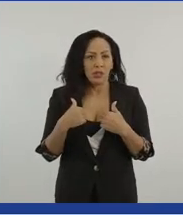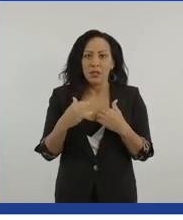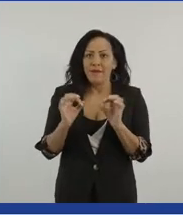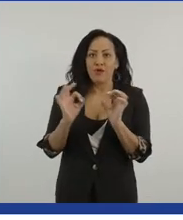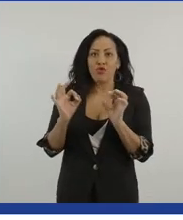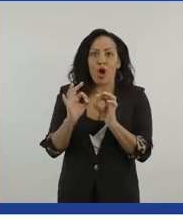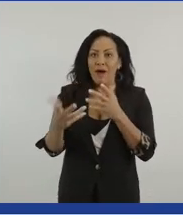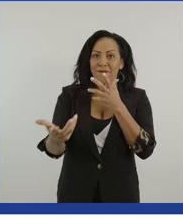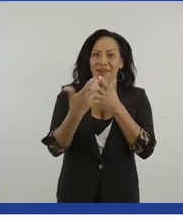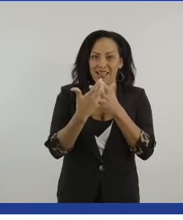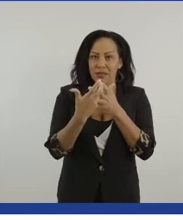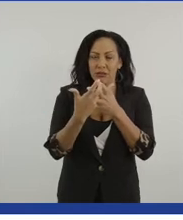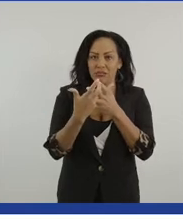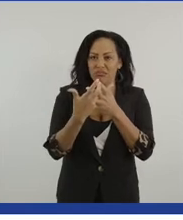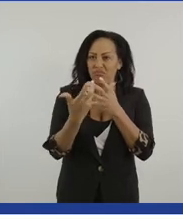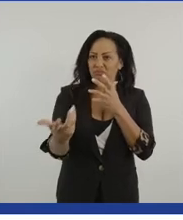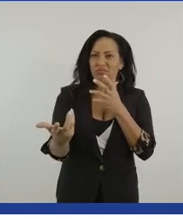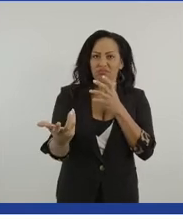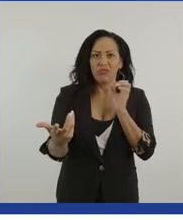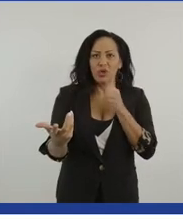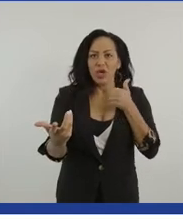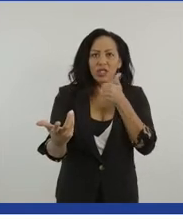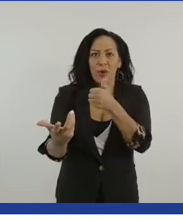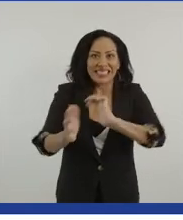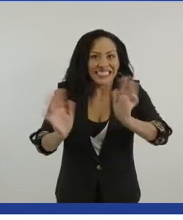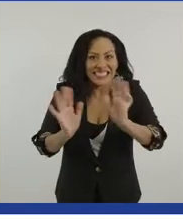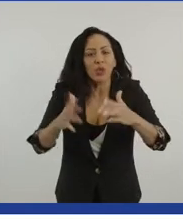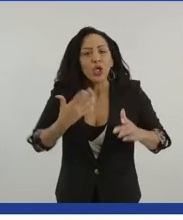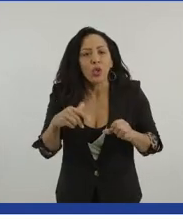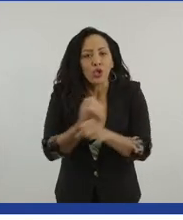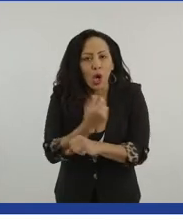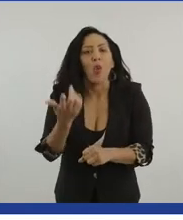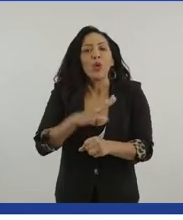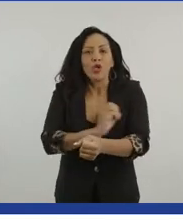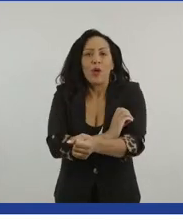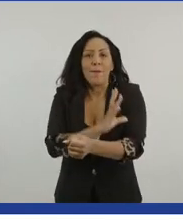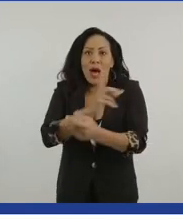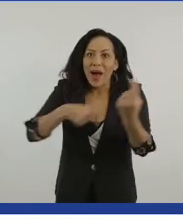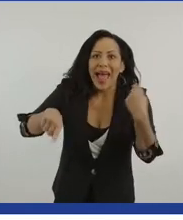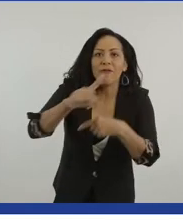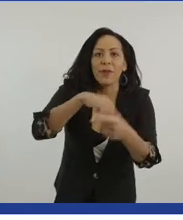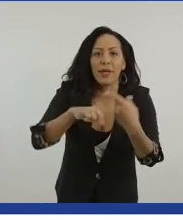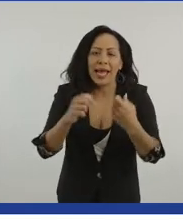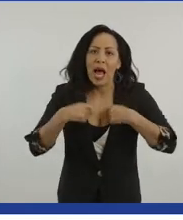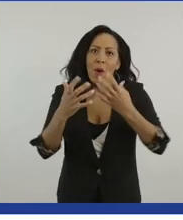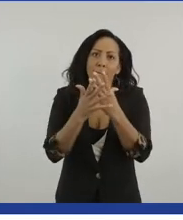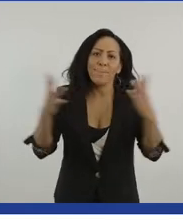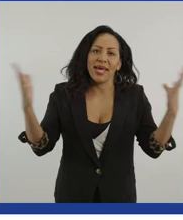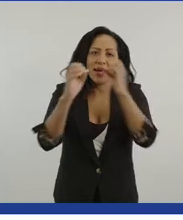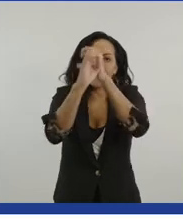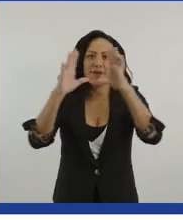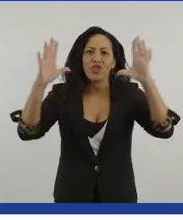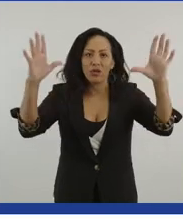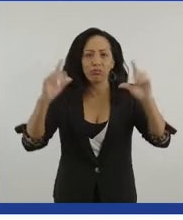support and that's not what we're about. We're about supporting everybody and empowering everybody. And our big vision is to, uh,